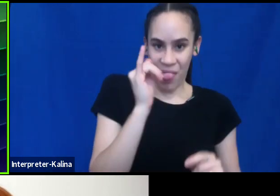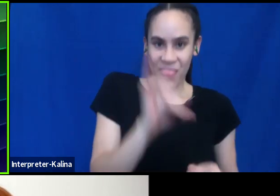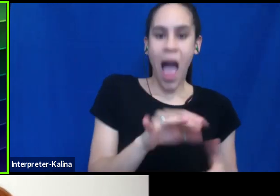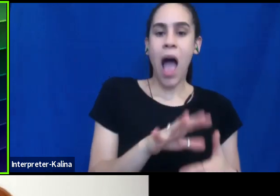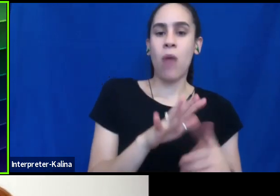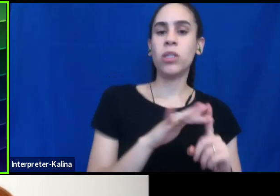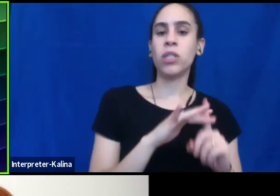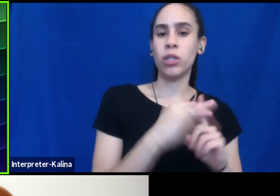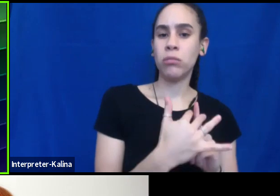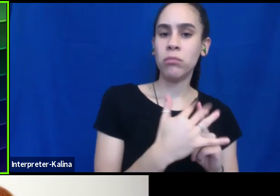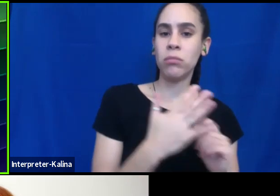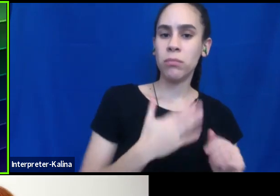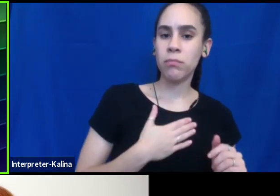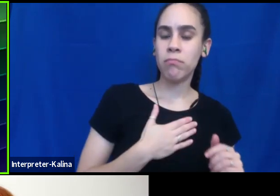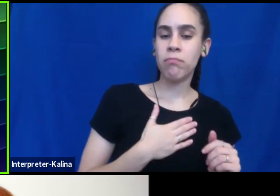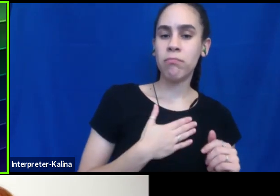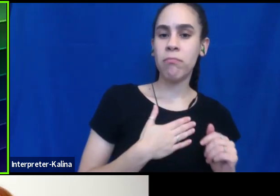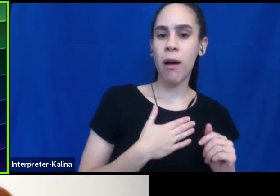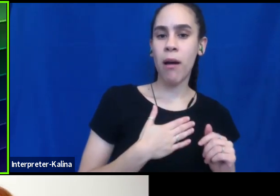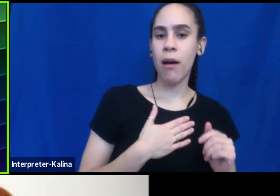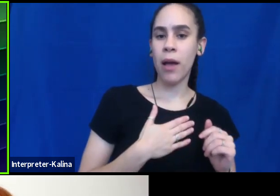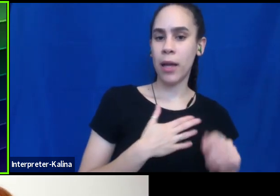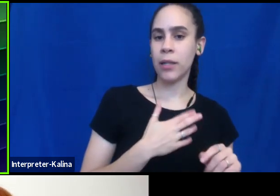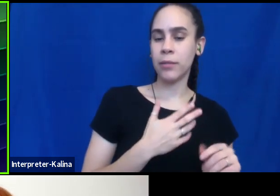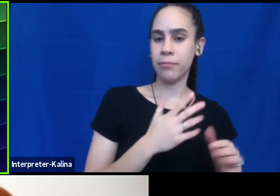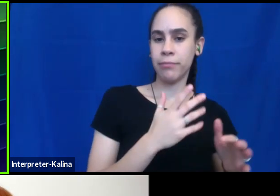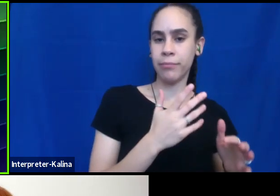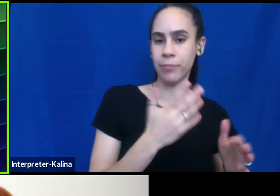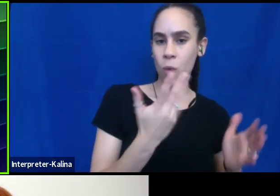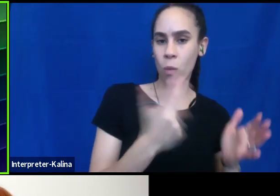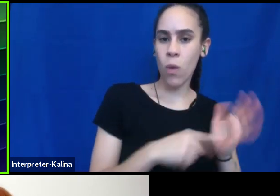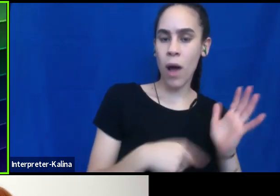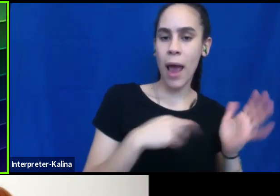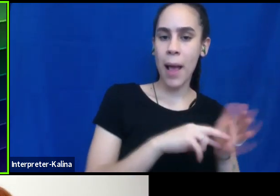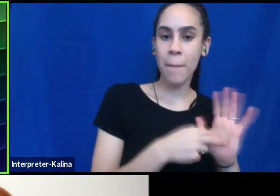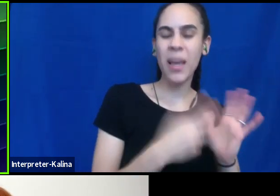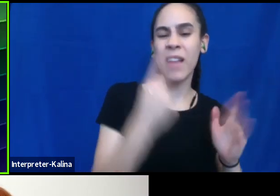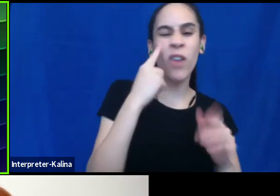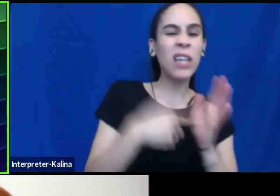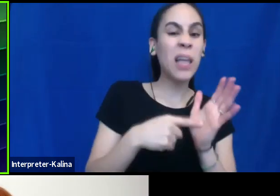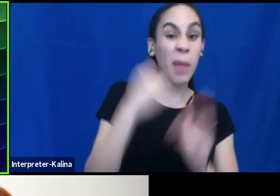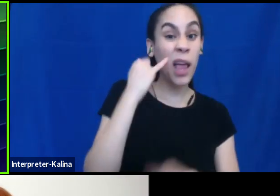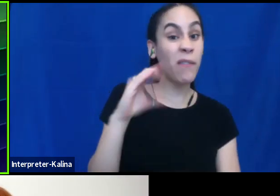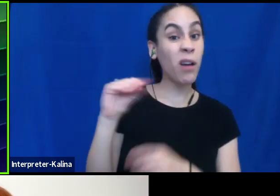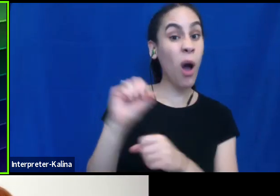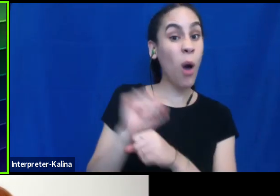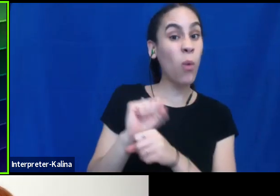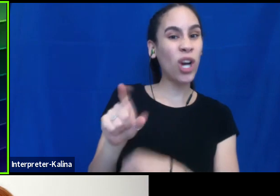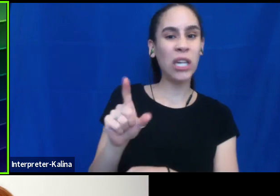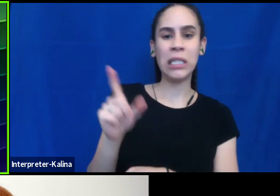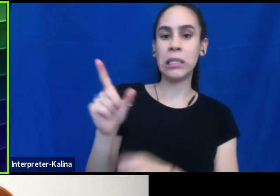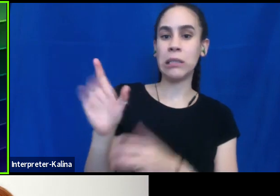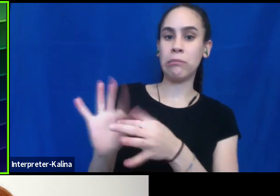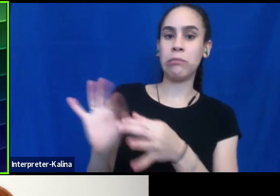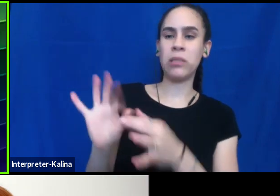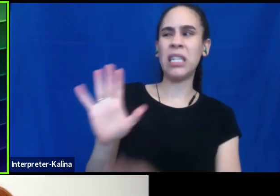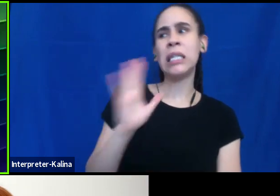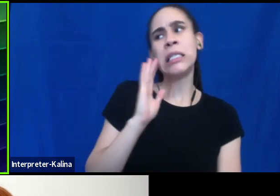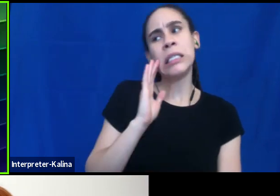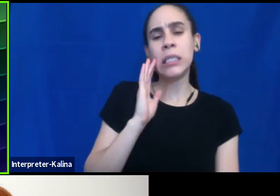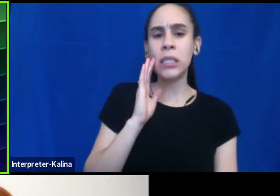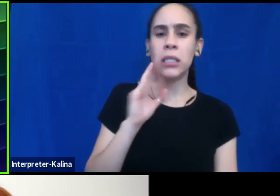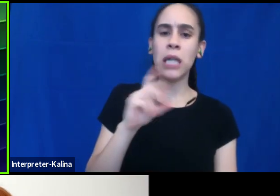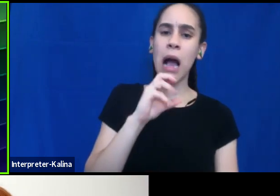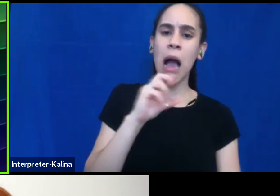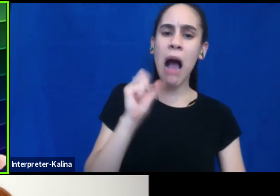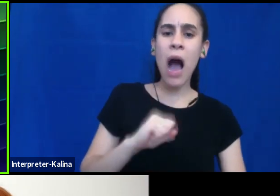that I was referring to. And in those situations, you know, let's say it's like a coworker who says something and you're like, that was a little bit, you know, maybe they used an outdated